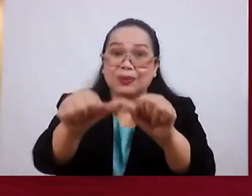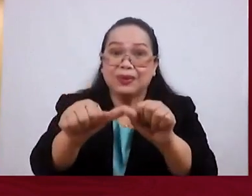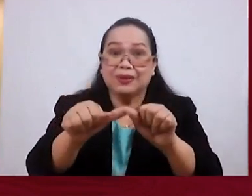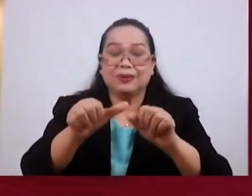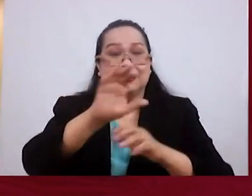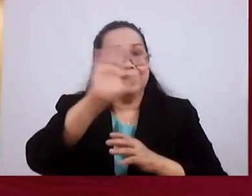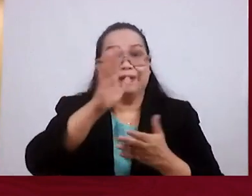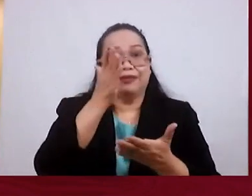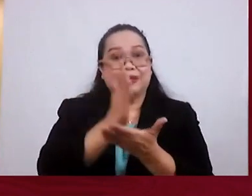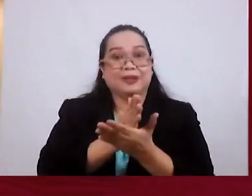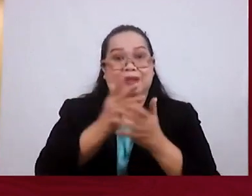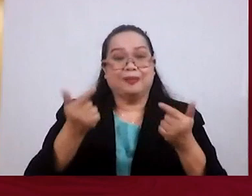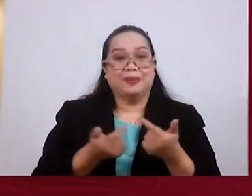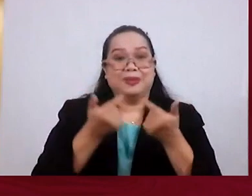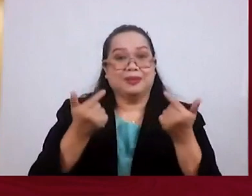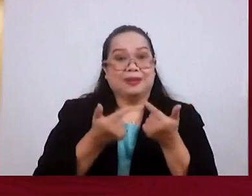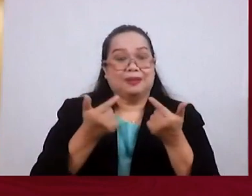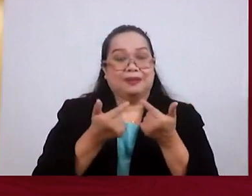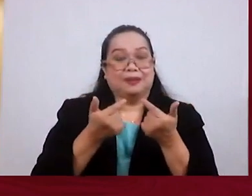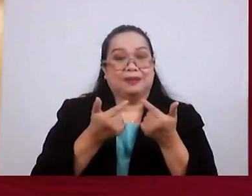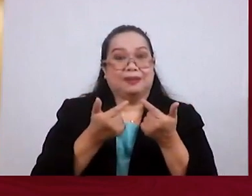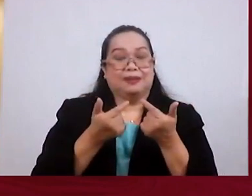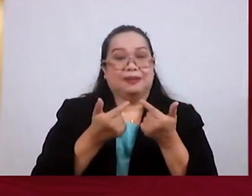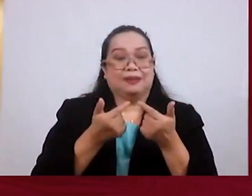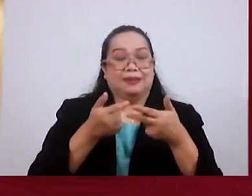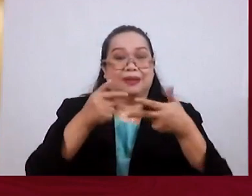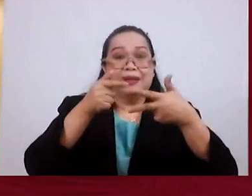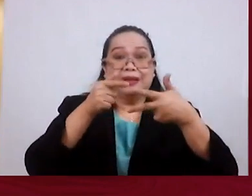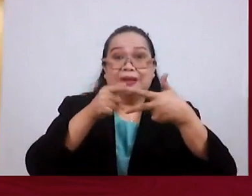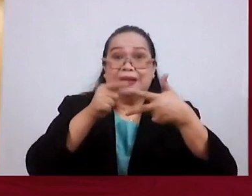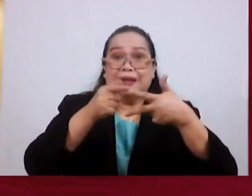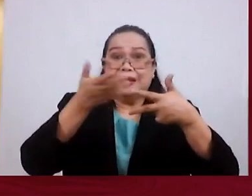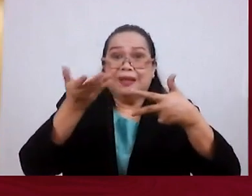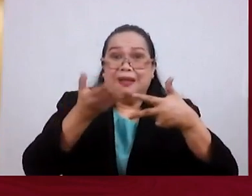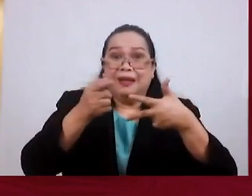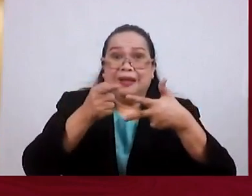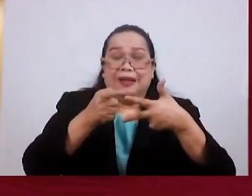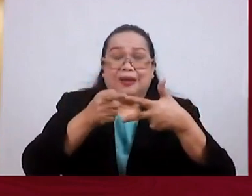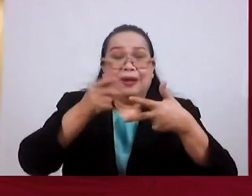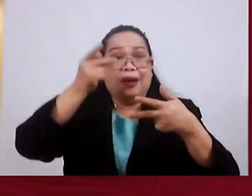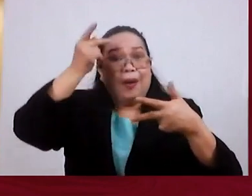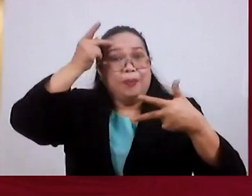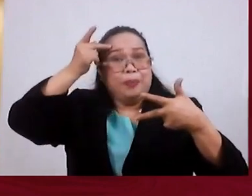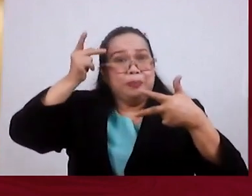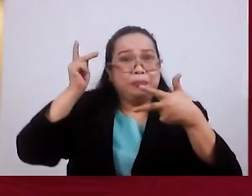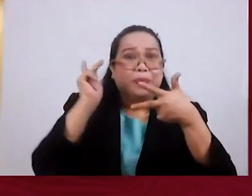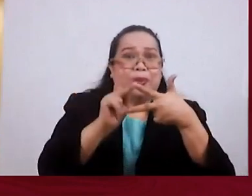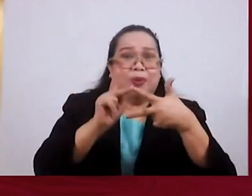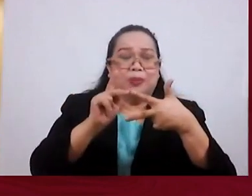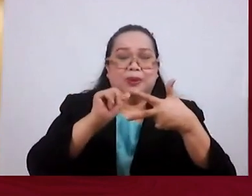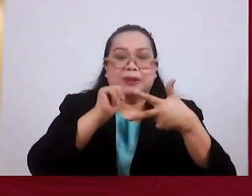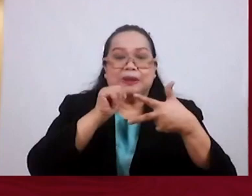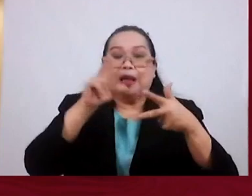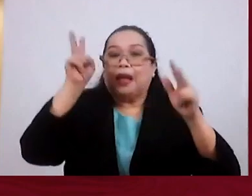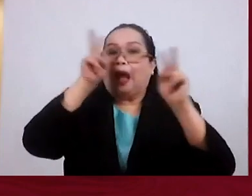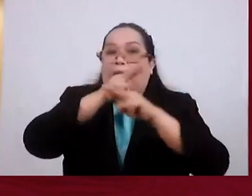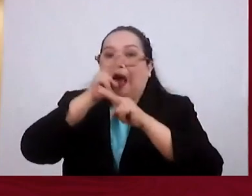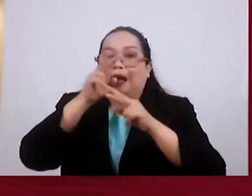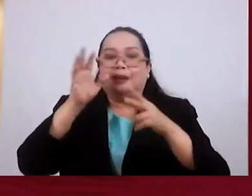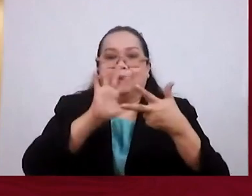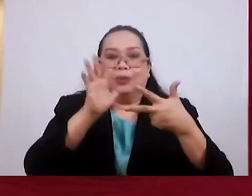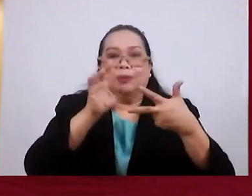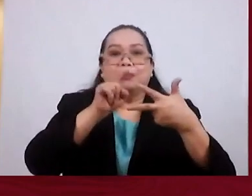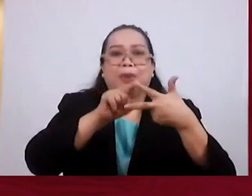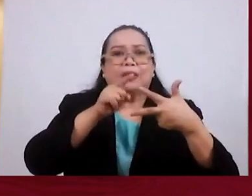apostasy, friends, is here also. Deliberately. It's not out of ignorance. It's not a person who says, I didn't